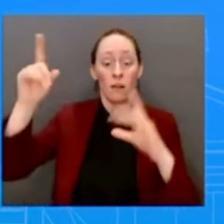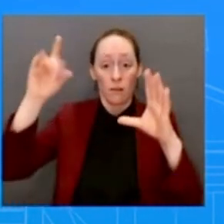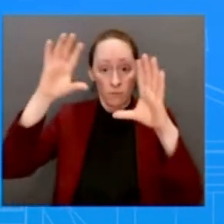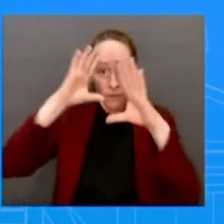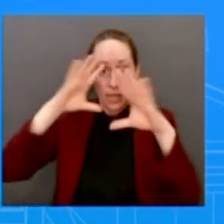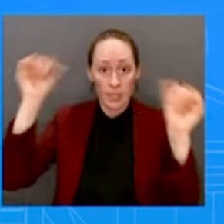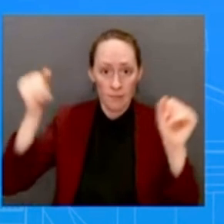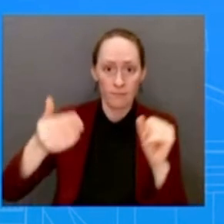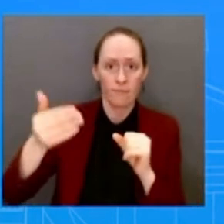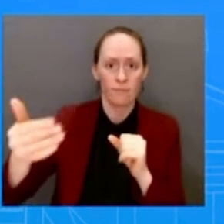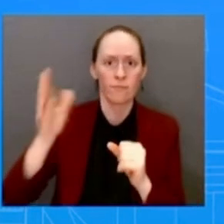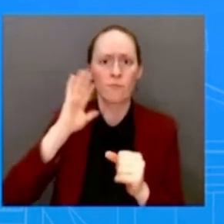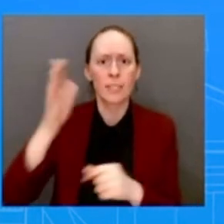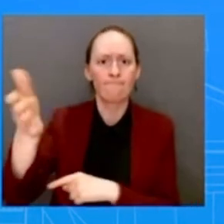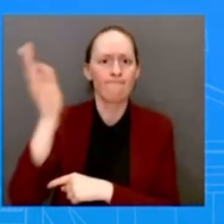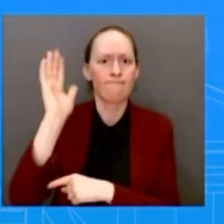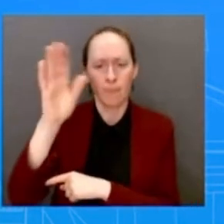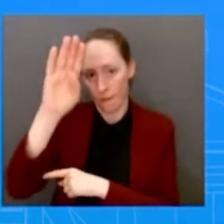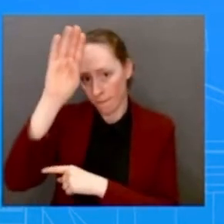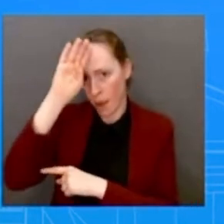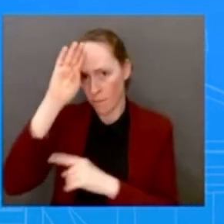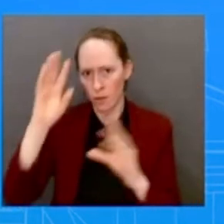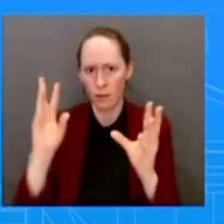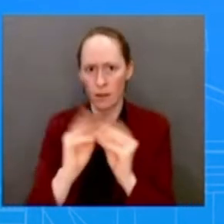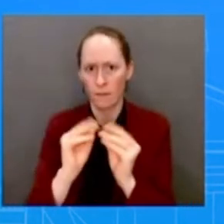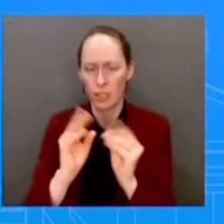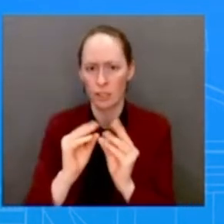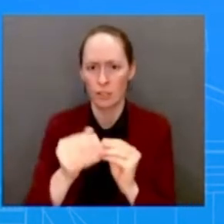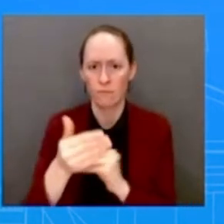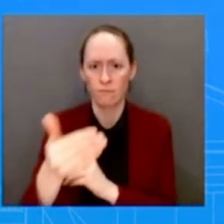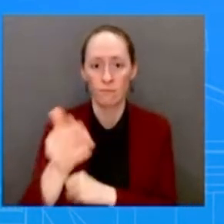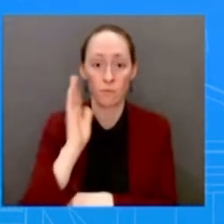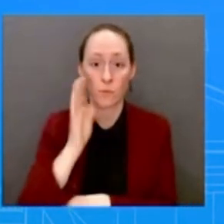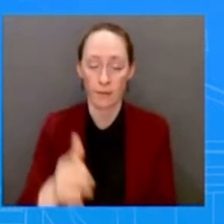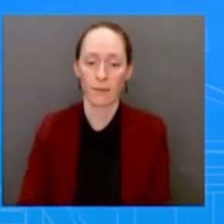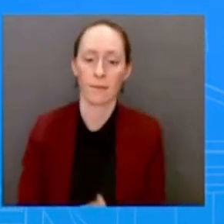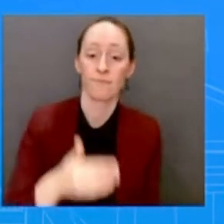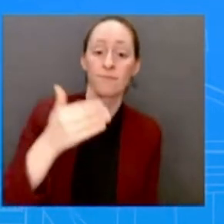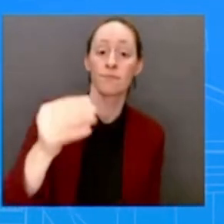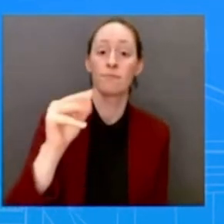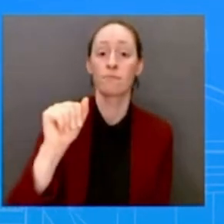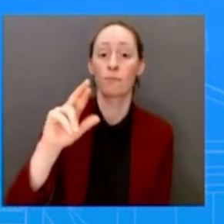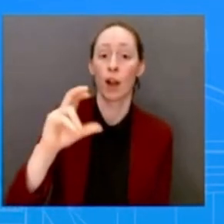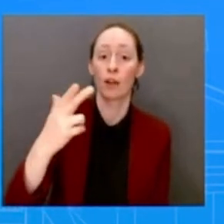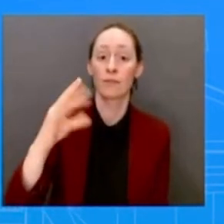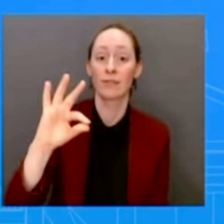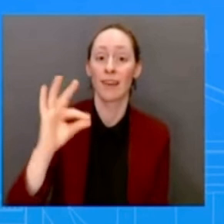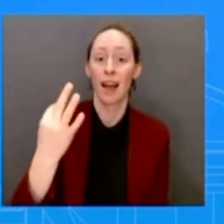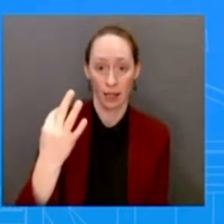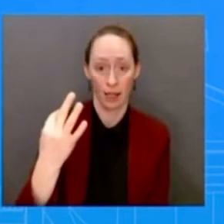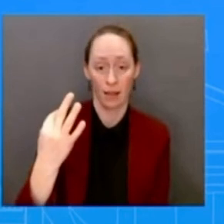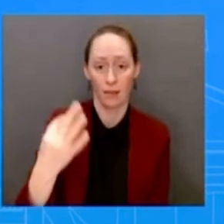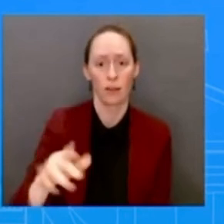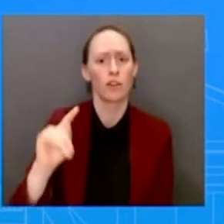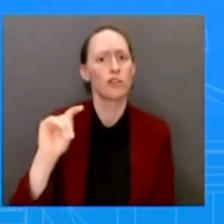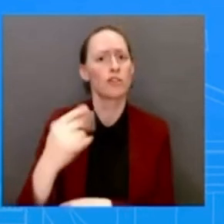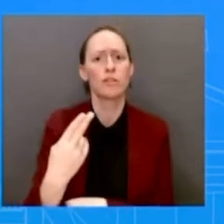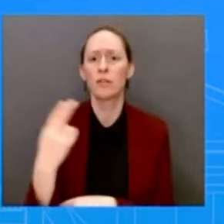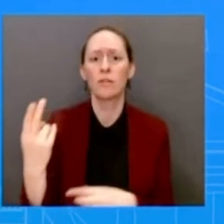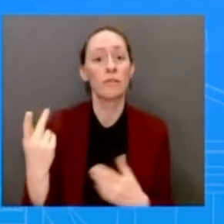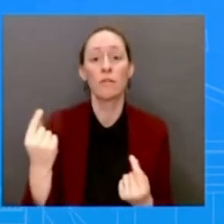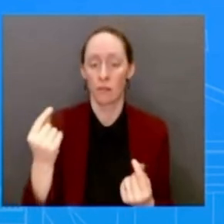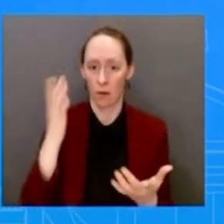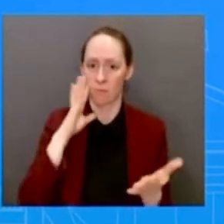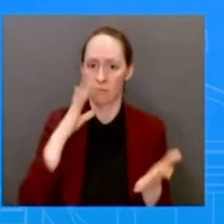president will release his budget. The budget will show how the president plans to invest in America, continue to lower costs for